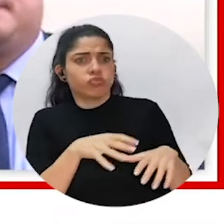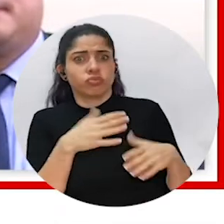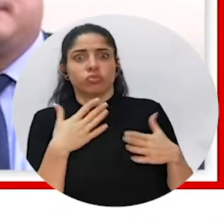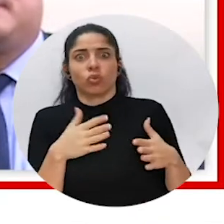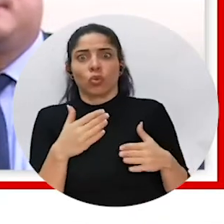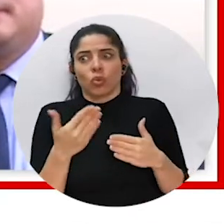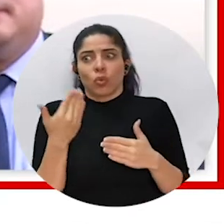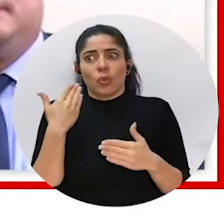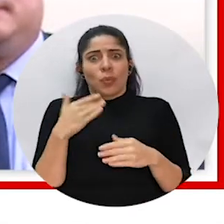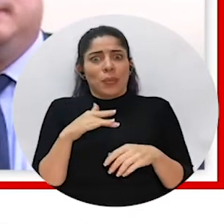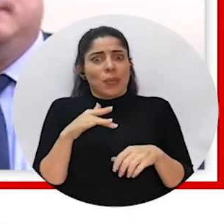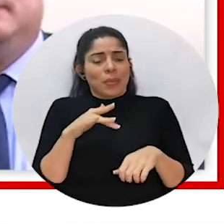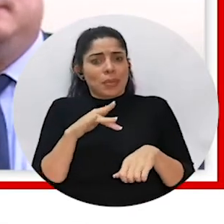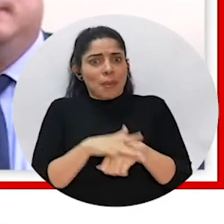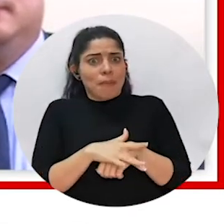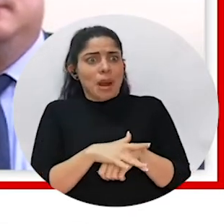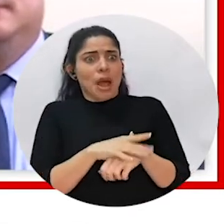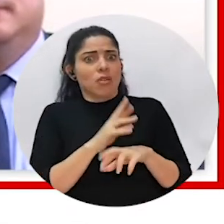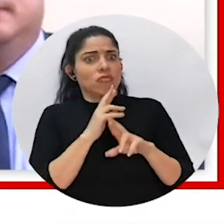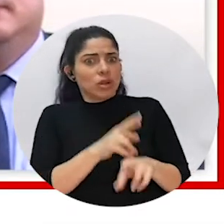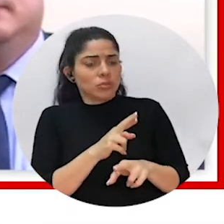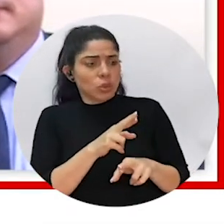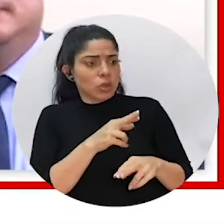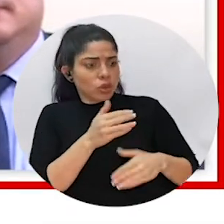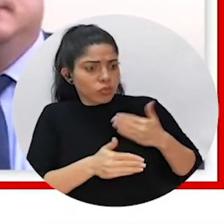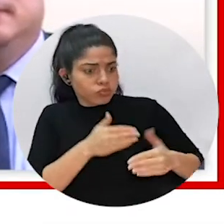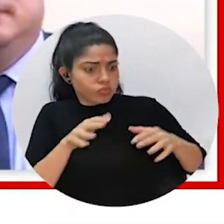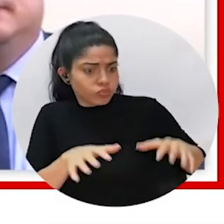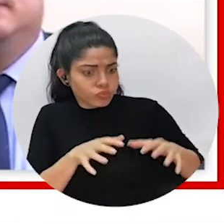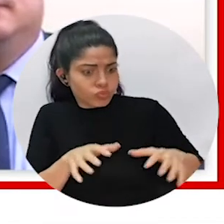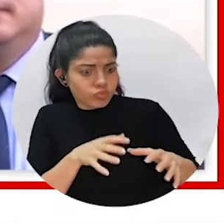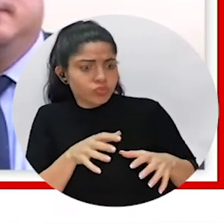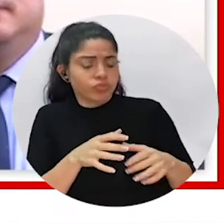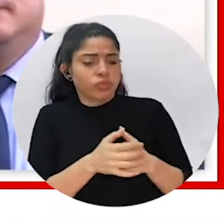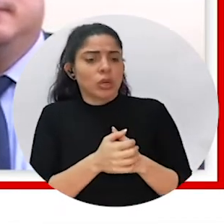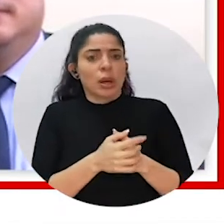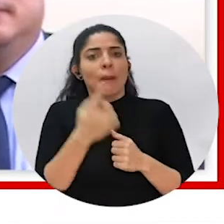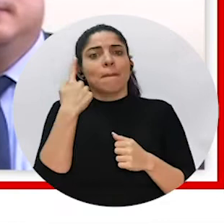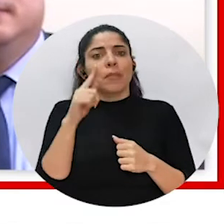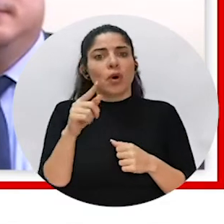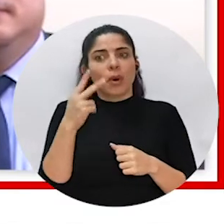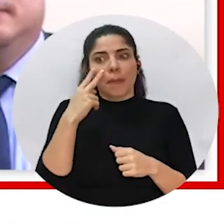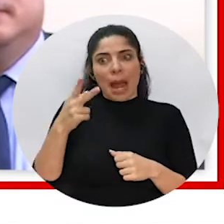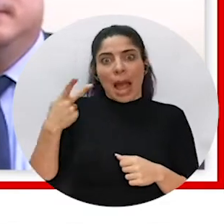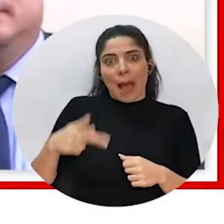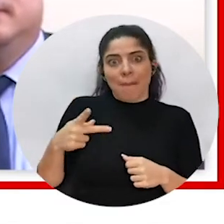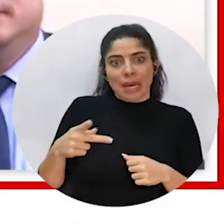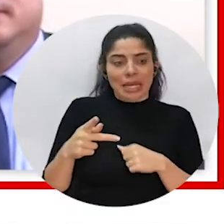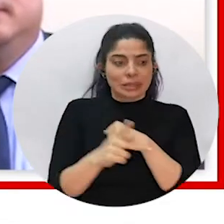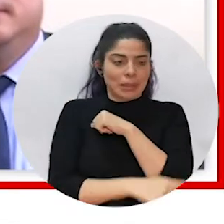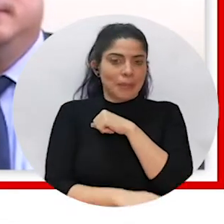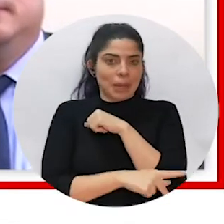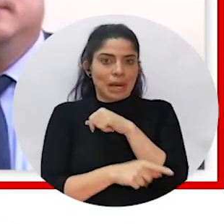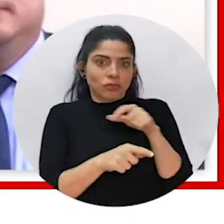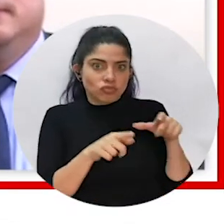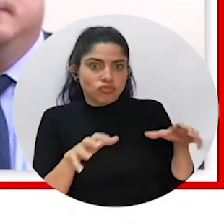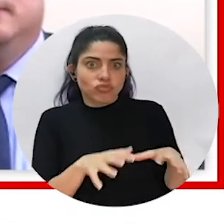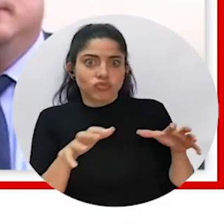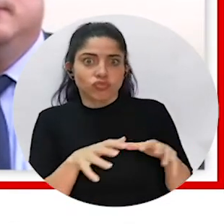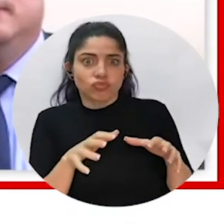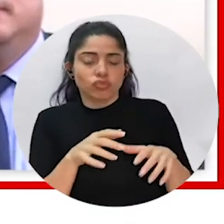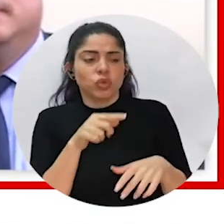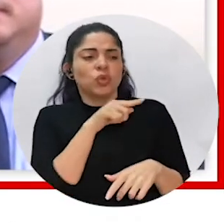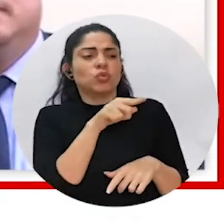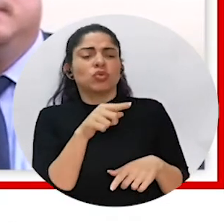response. You were praised very early on for your response for helping, rather for stemming the spread within your country.